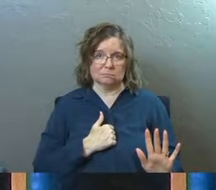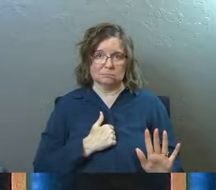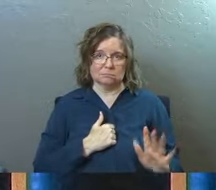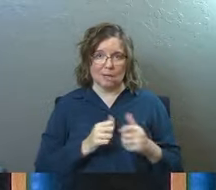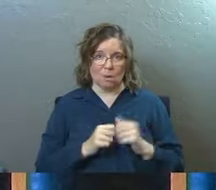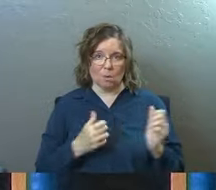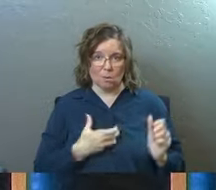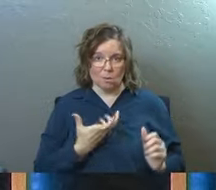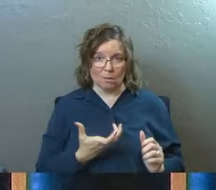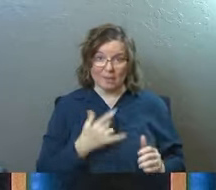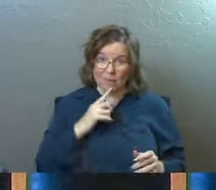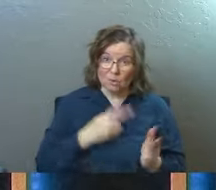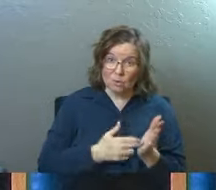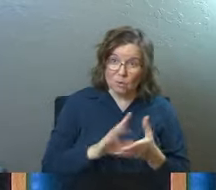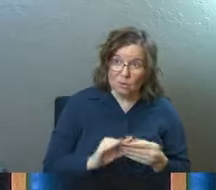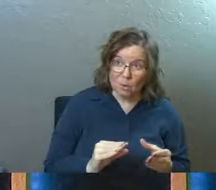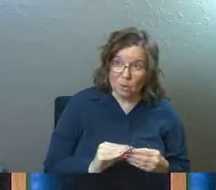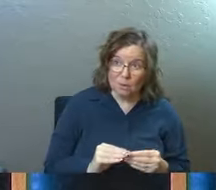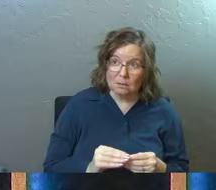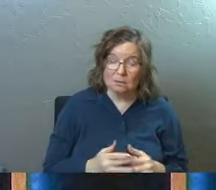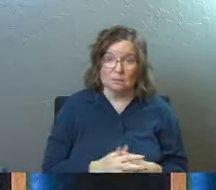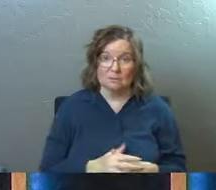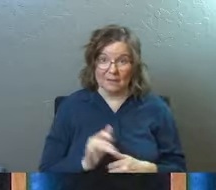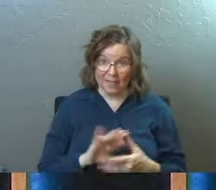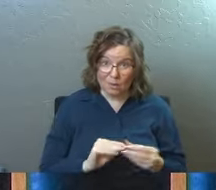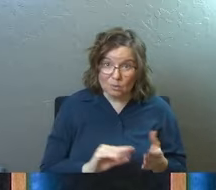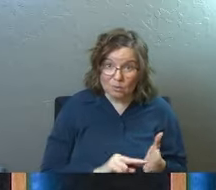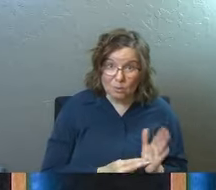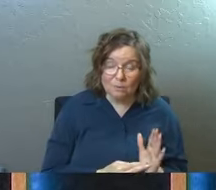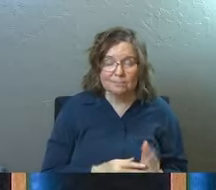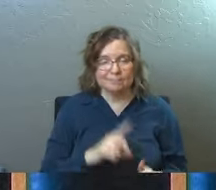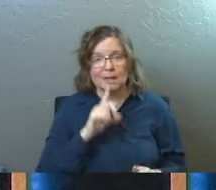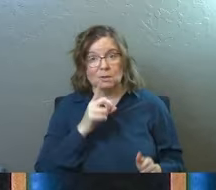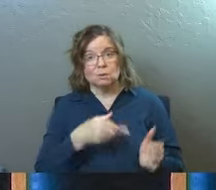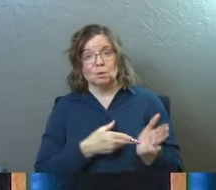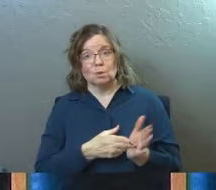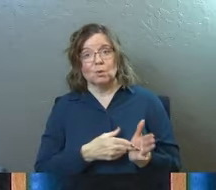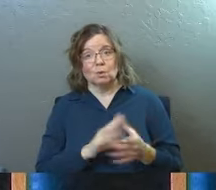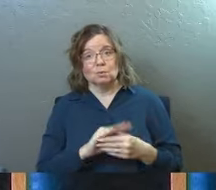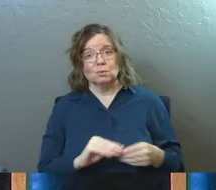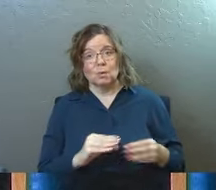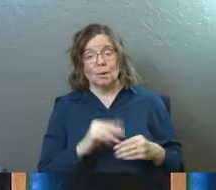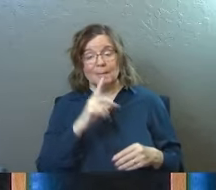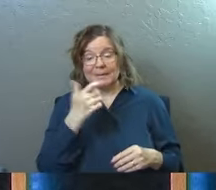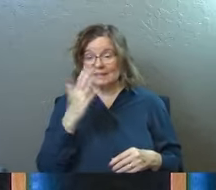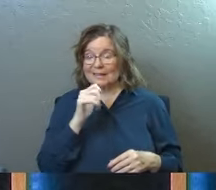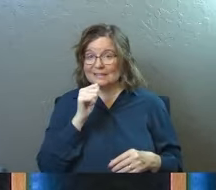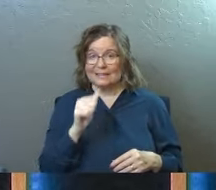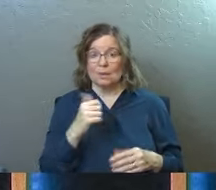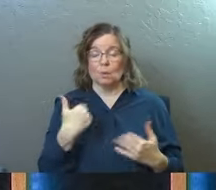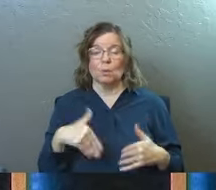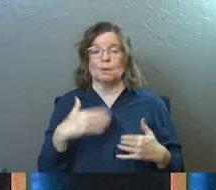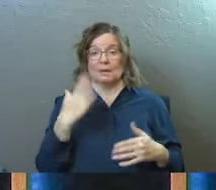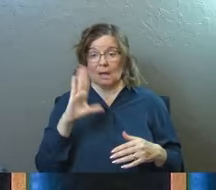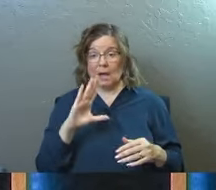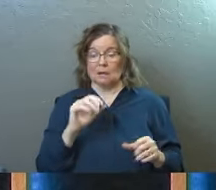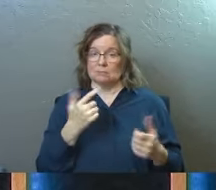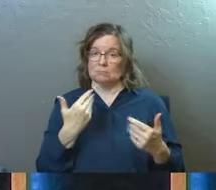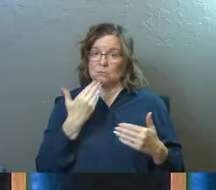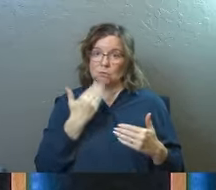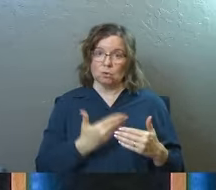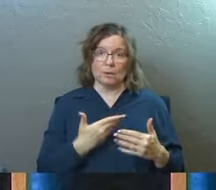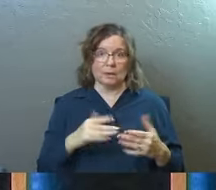You're like, is that a true story? Because that doesn't sound like a true story. It's a true story. Because God does incredible things in